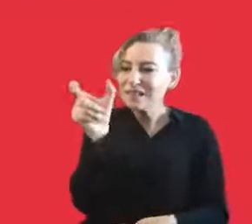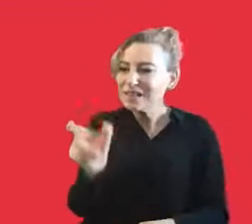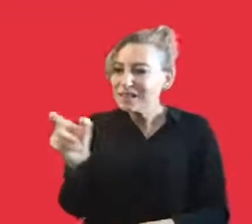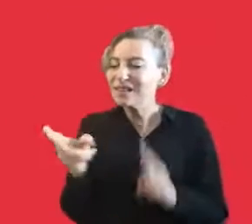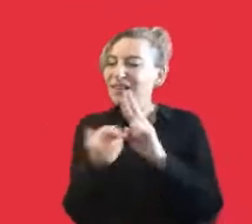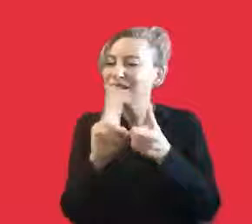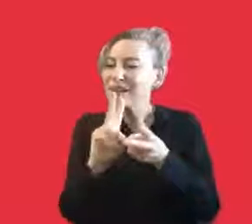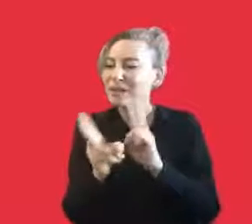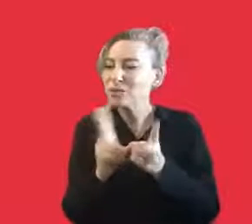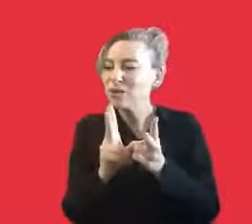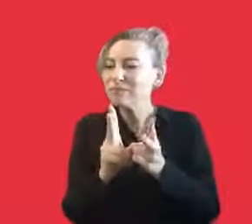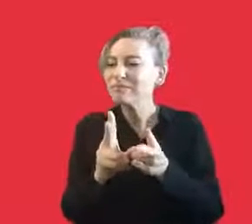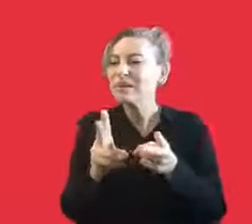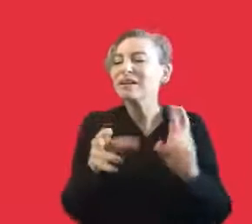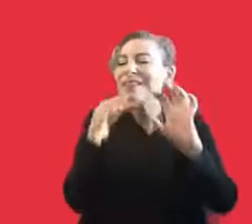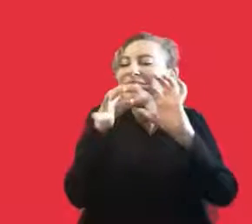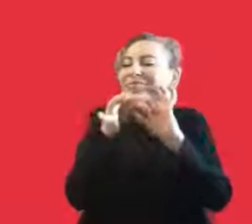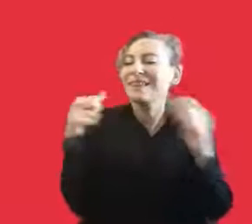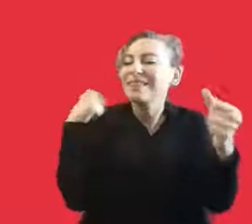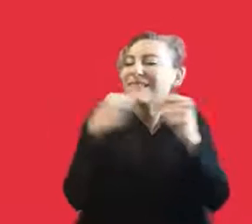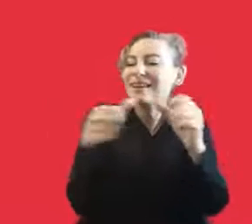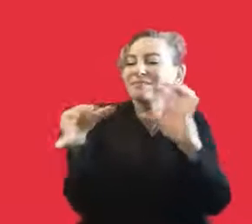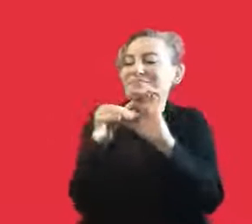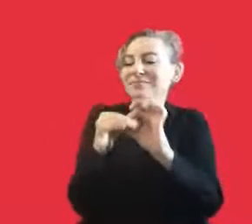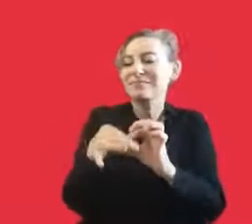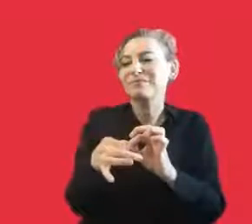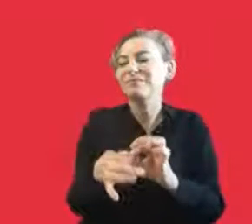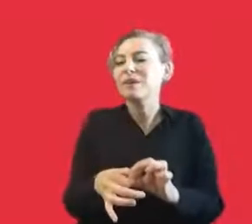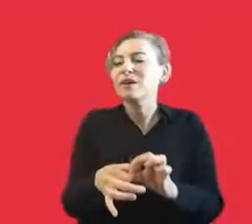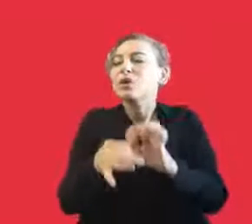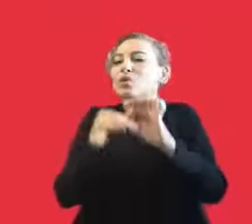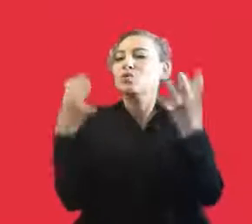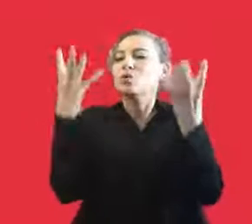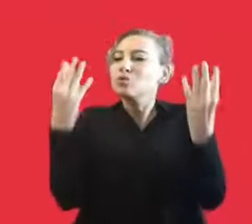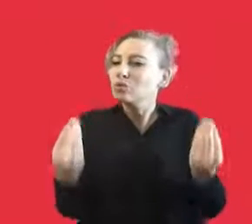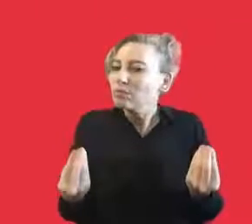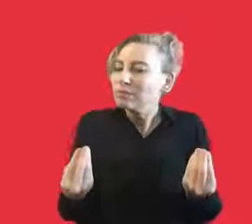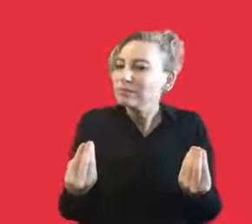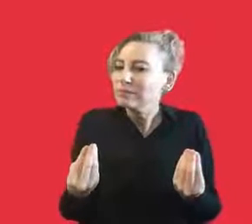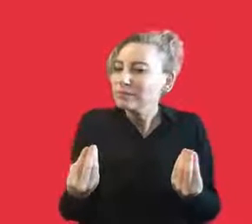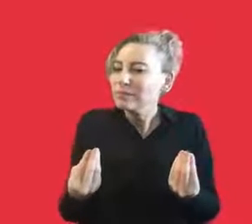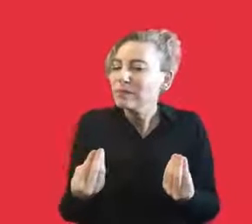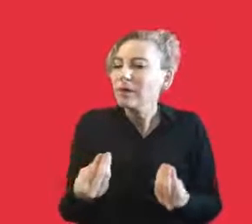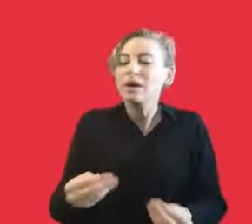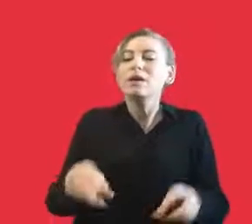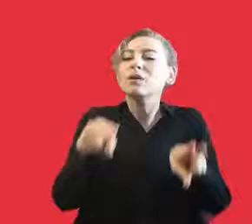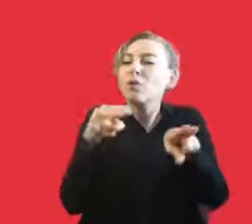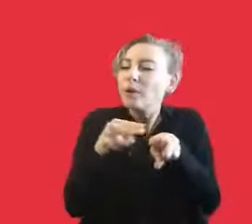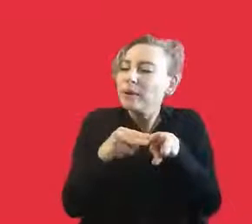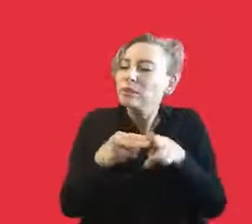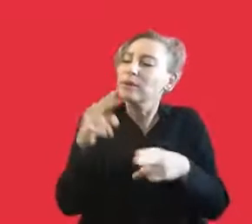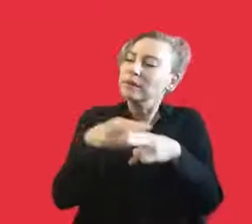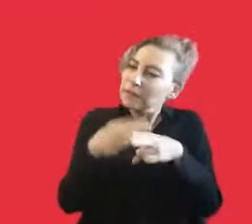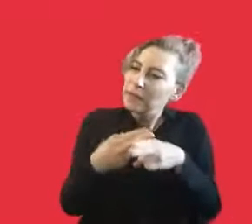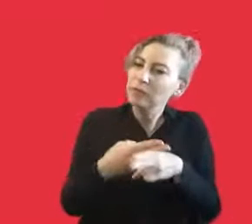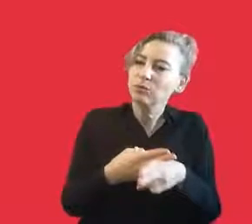that we have discussed has started to be established with theatres and spectators right now. Because theatres are trying new things